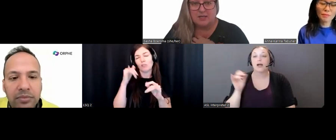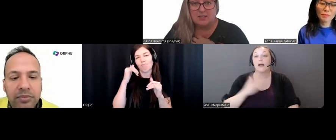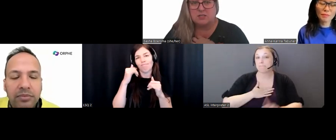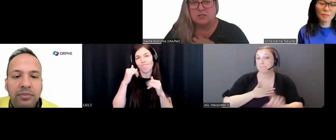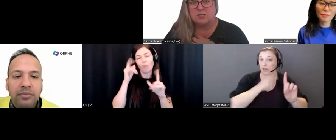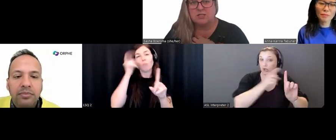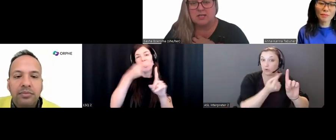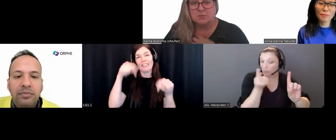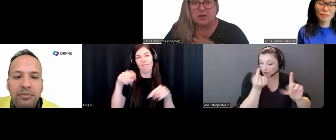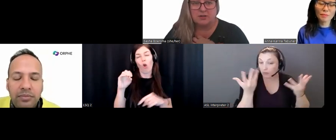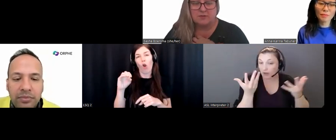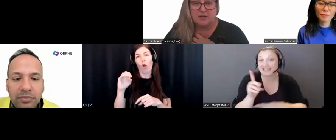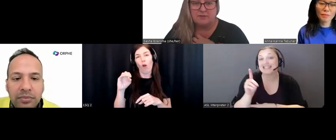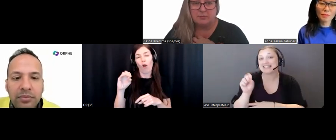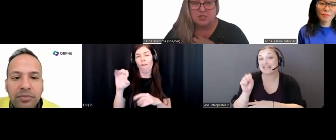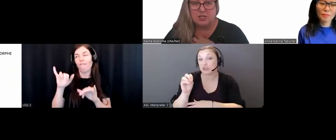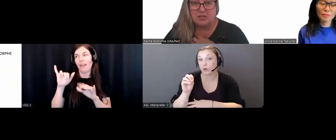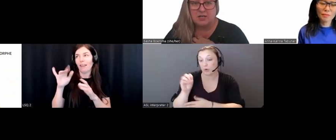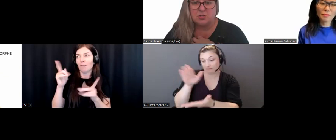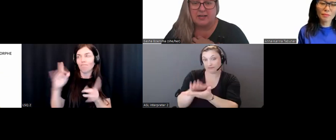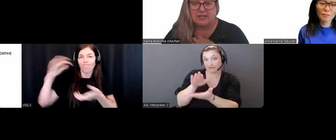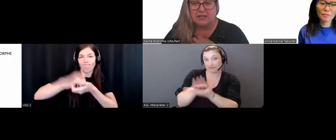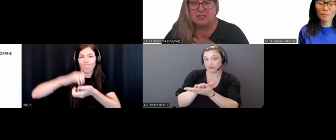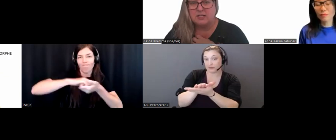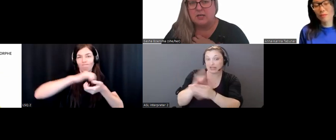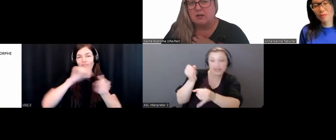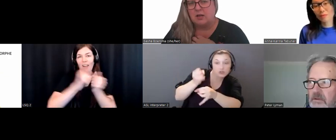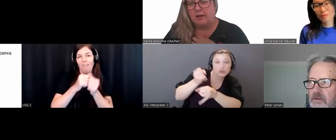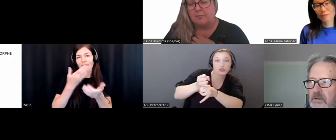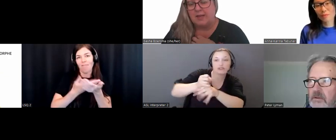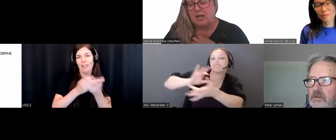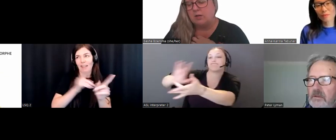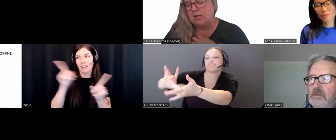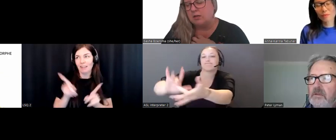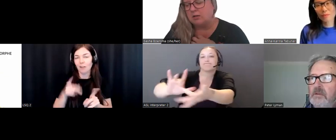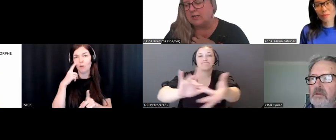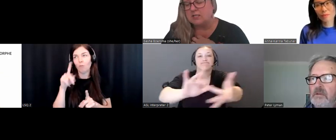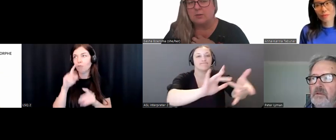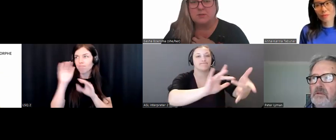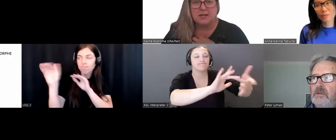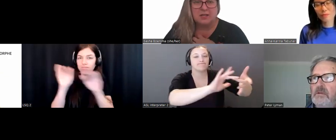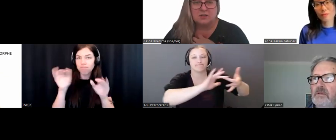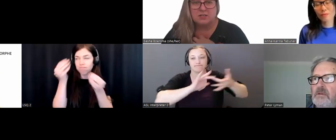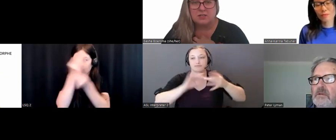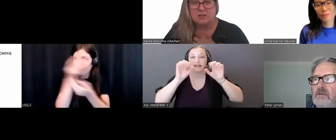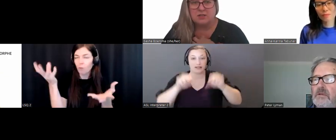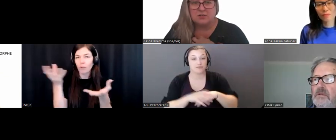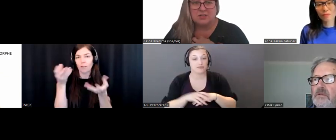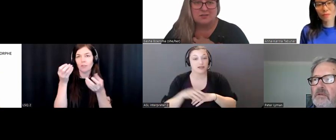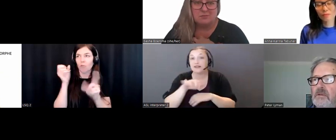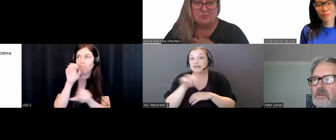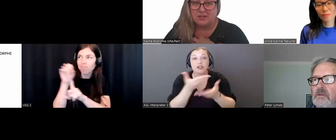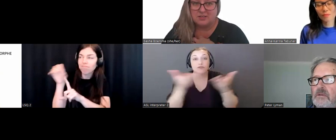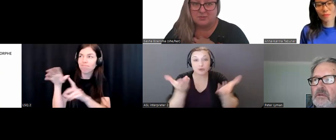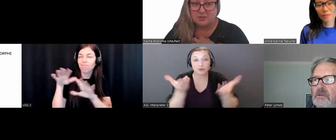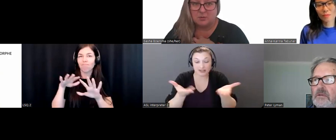academic institutions as part of the information and training needed. And anyone here who is a post-secondary student who